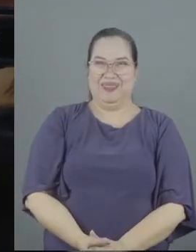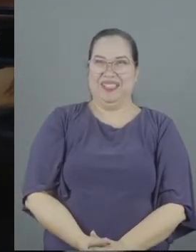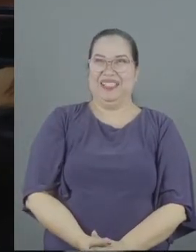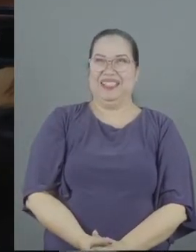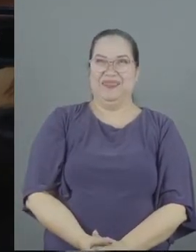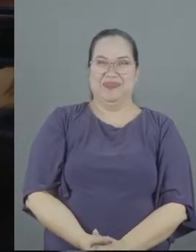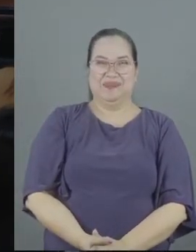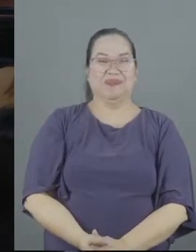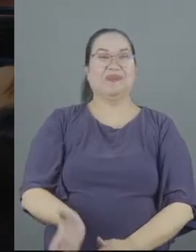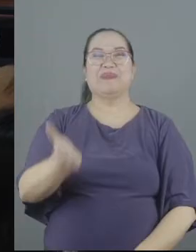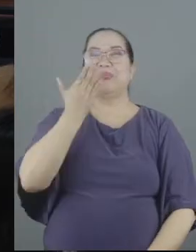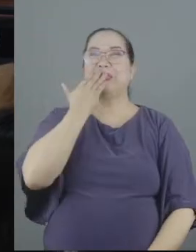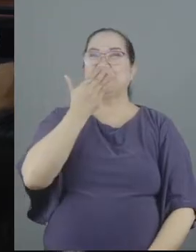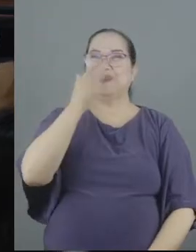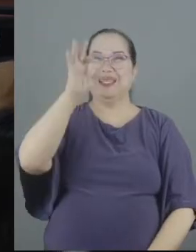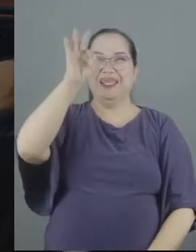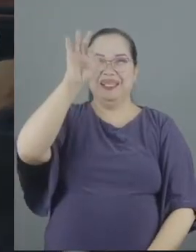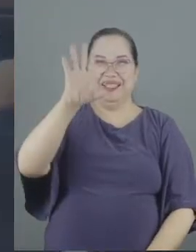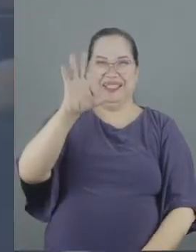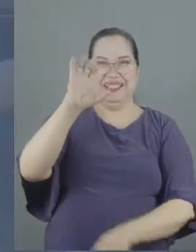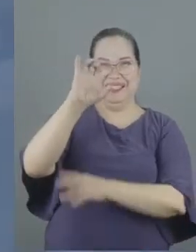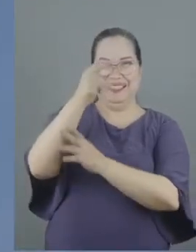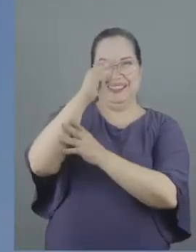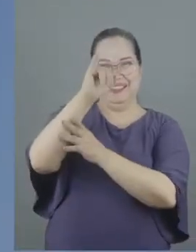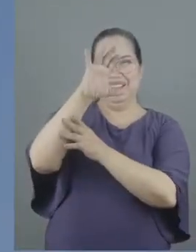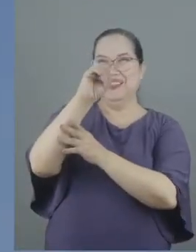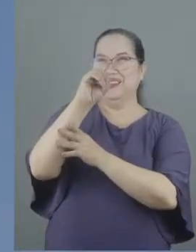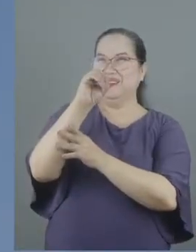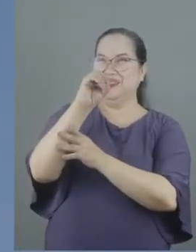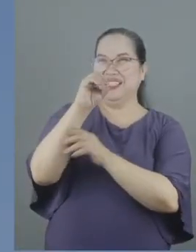Thank you, Pastor Chico. Oops!